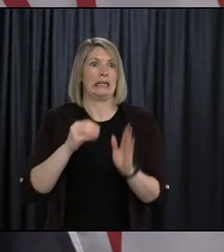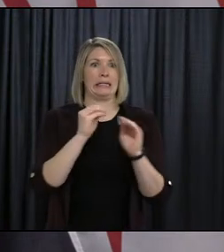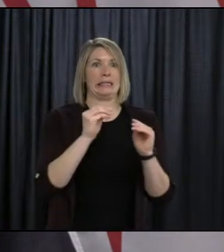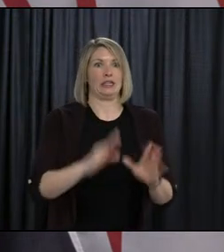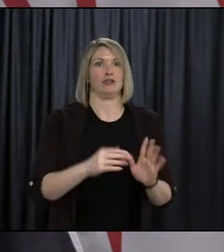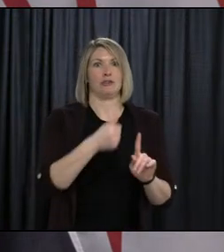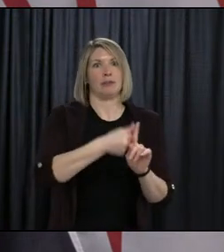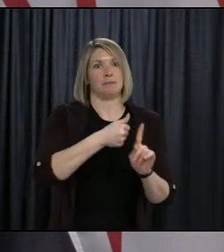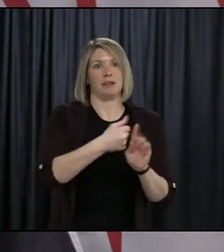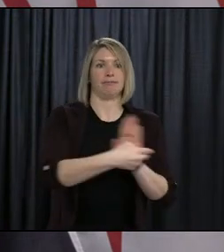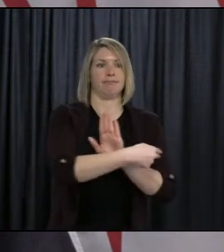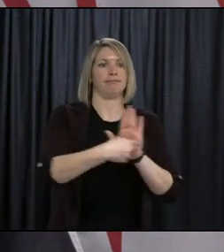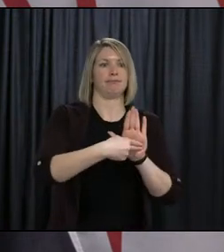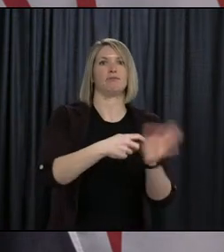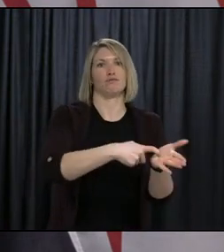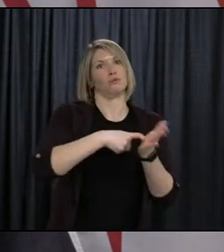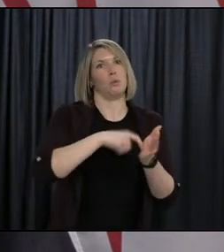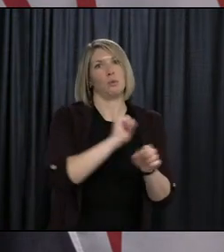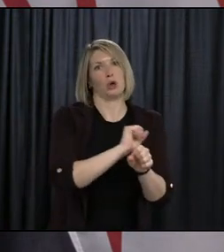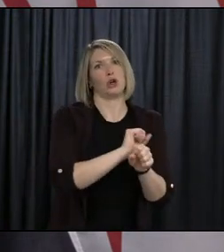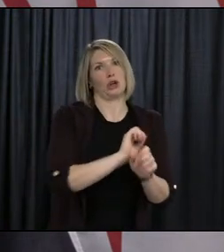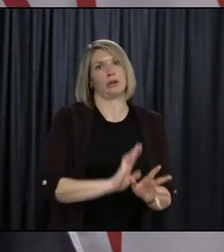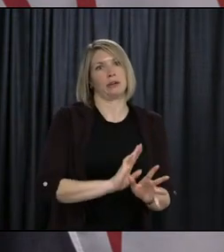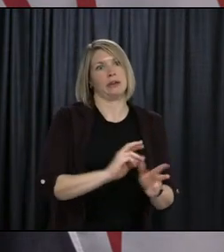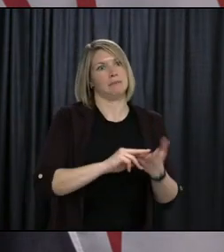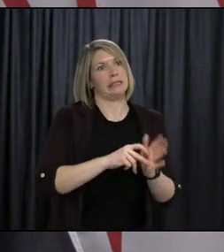that's where we are.